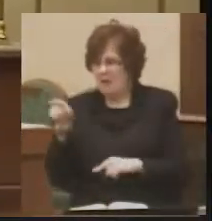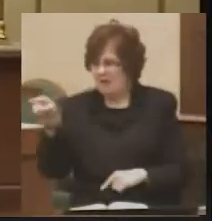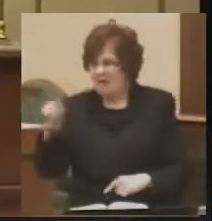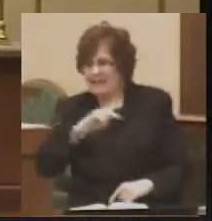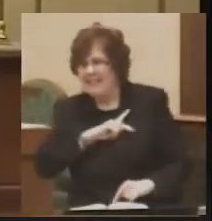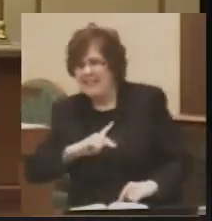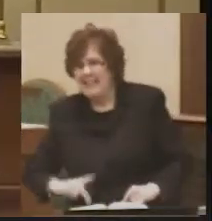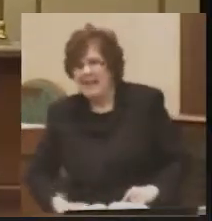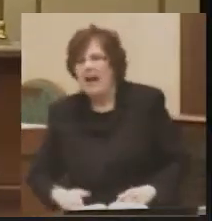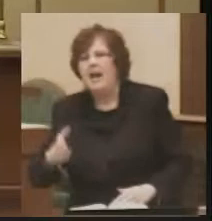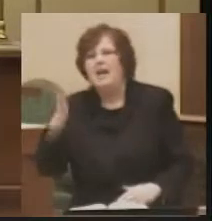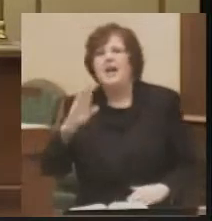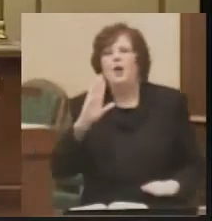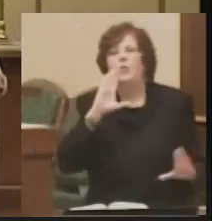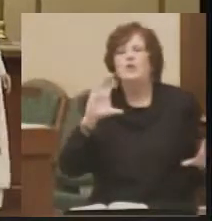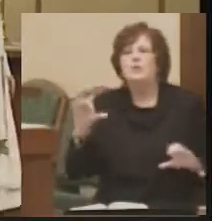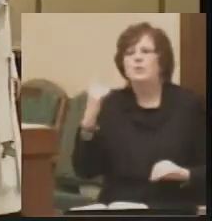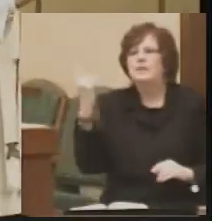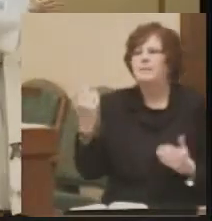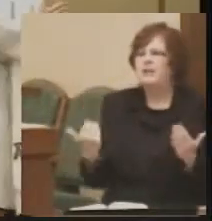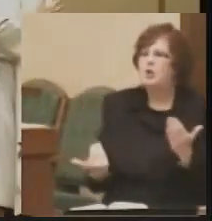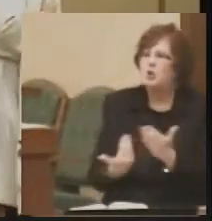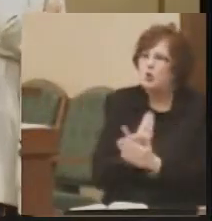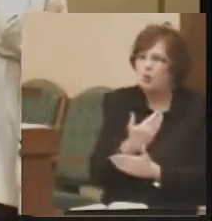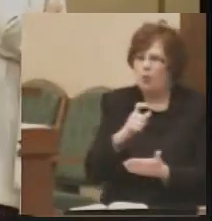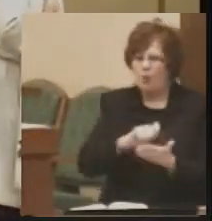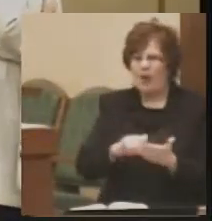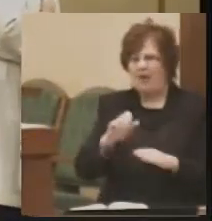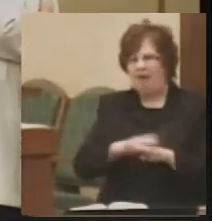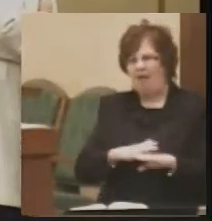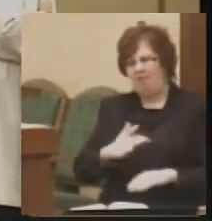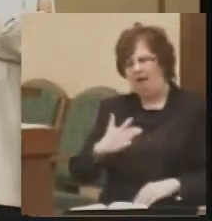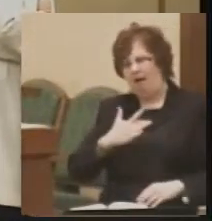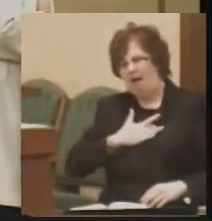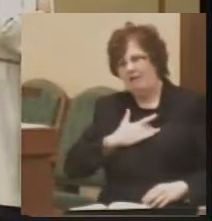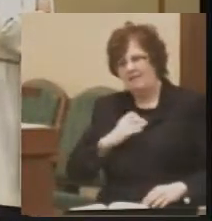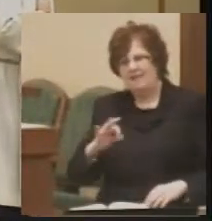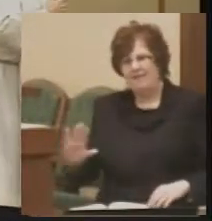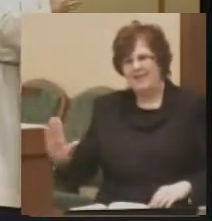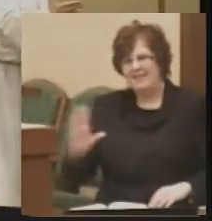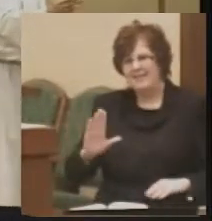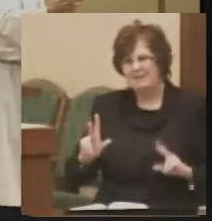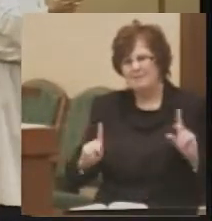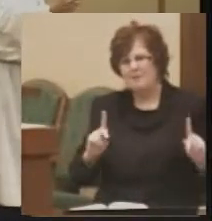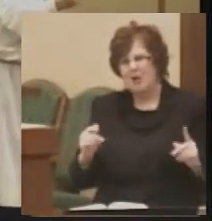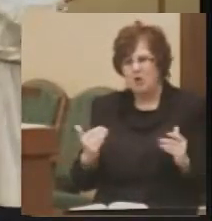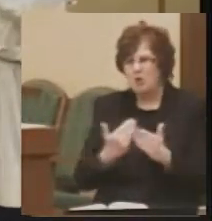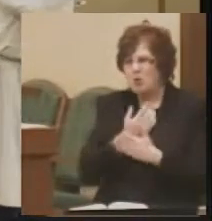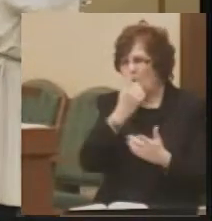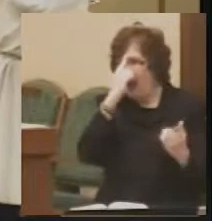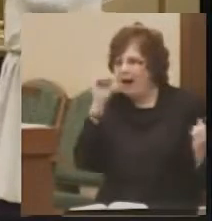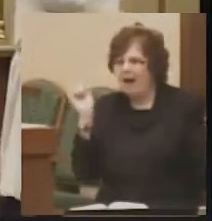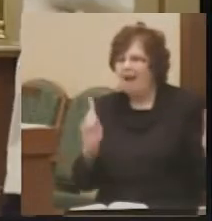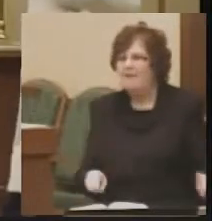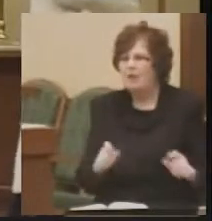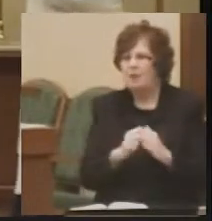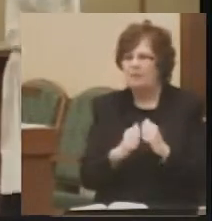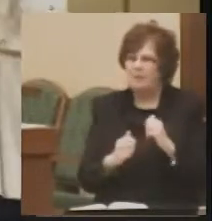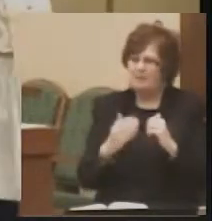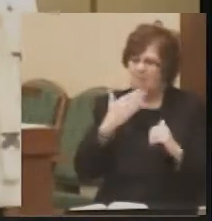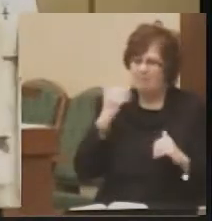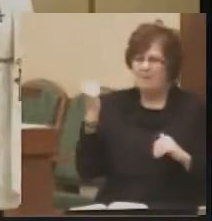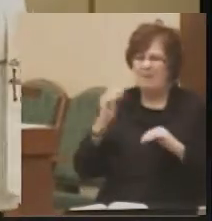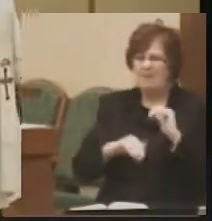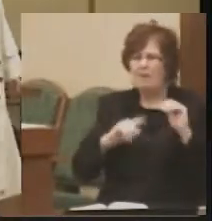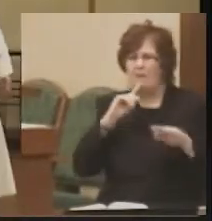That God would do something new and write it on the hearts of his people. This new covenant would be greater than the promises